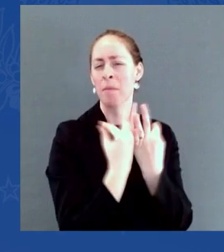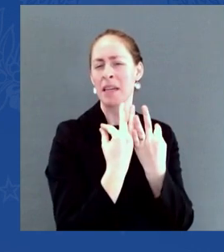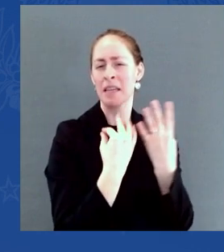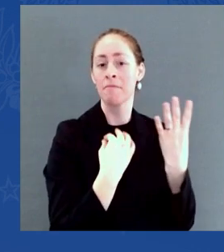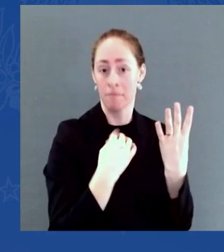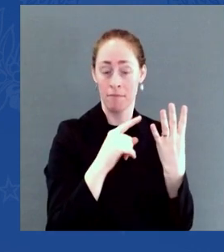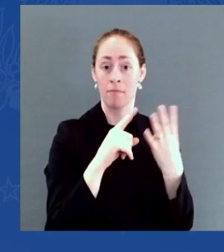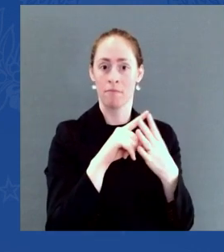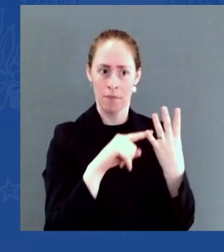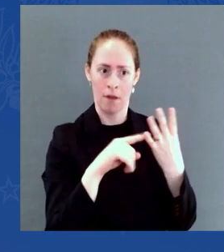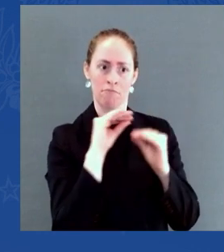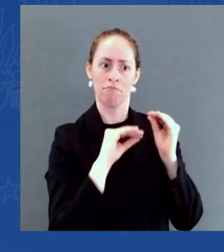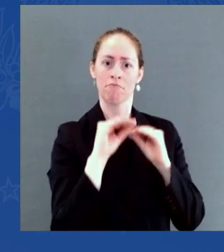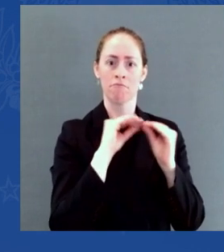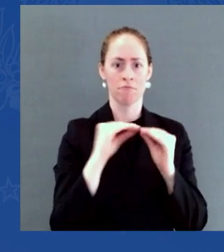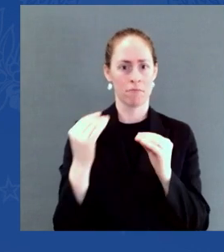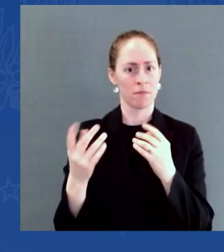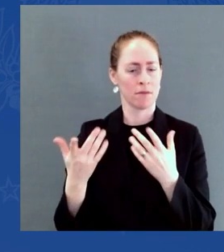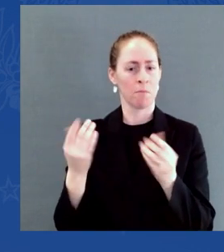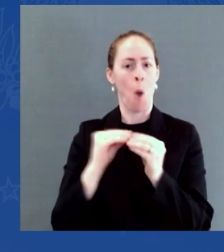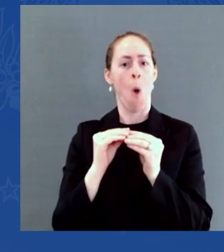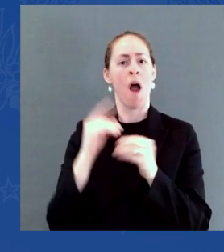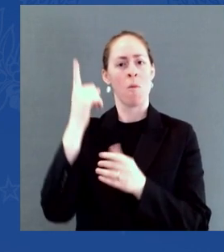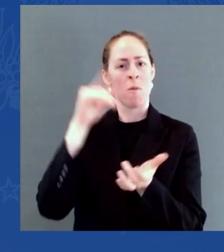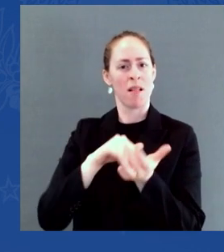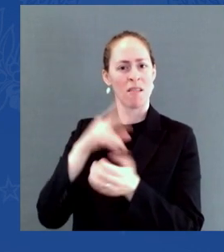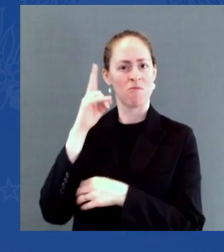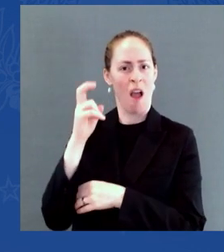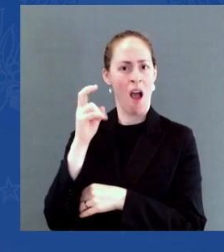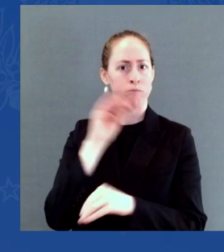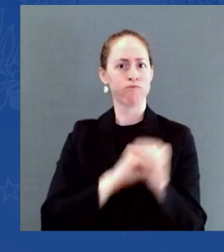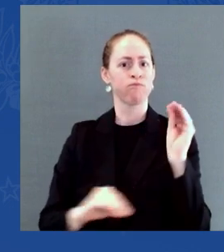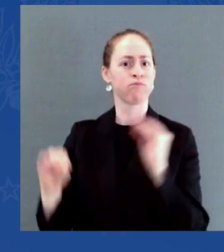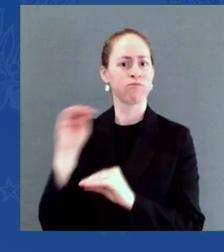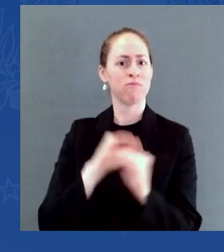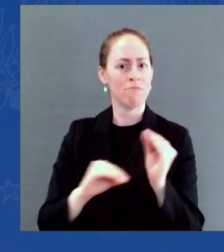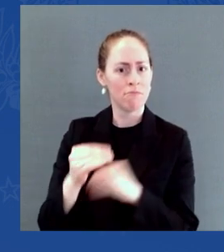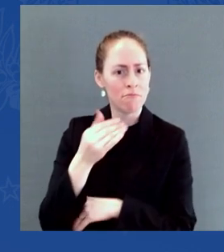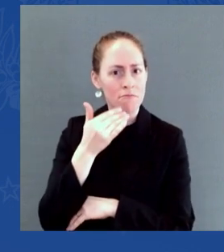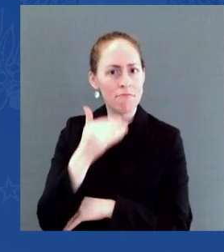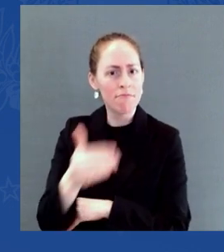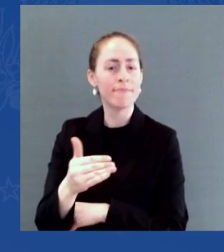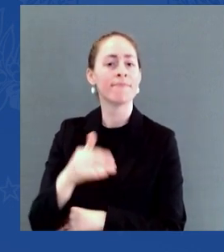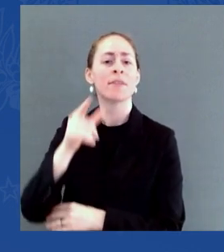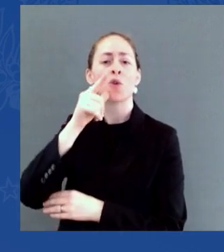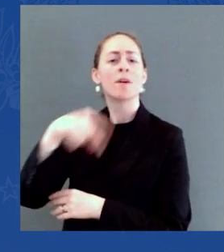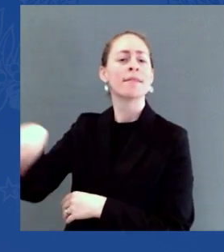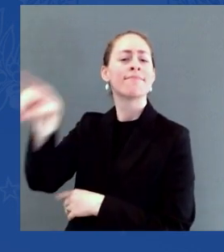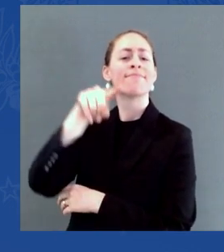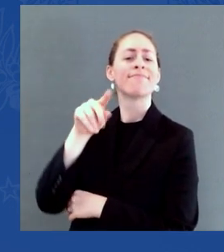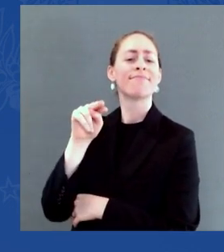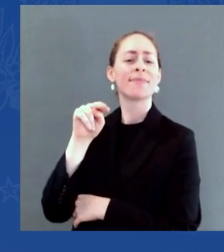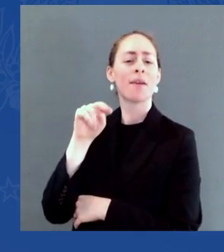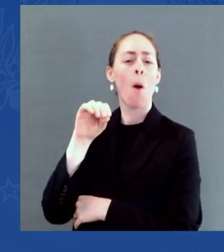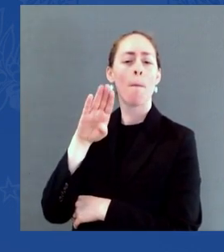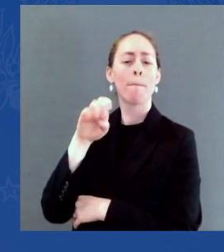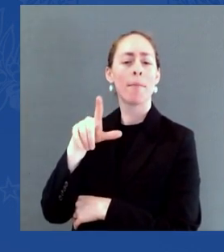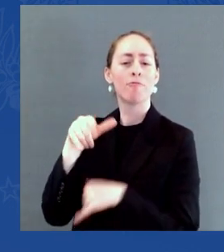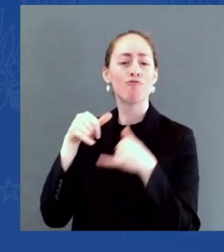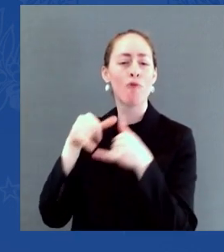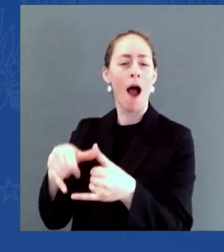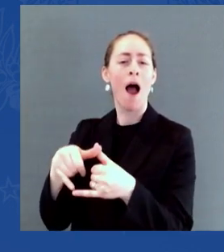Nobel economic winners have written a letter affirming that this bill will reduce inflationary pressure in the economy.